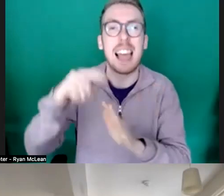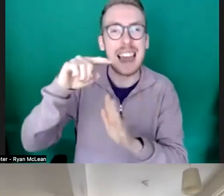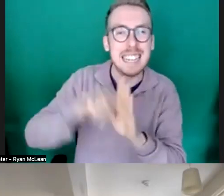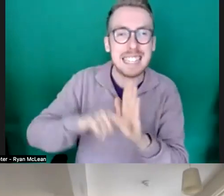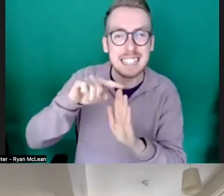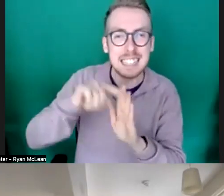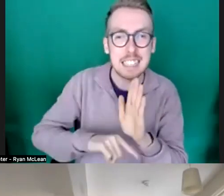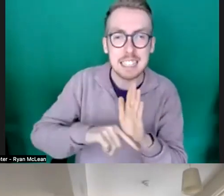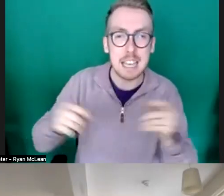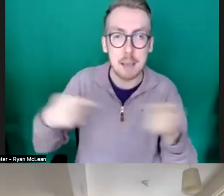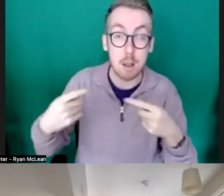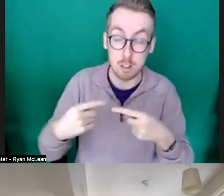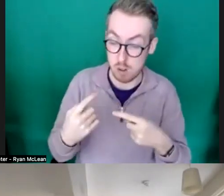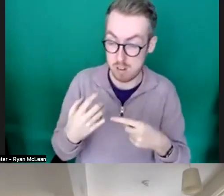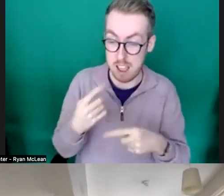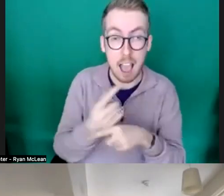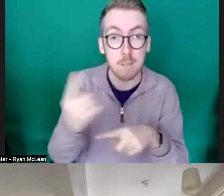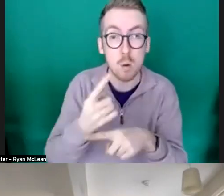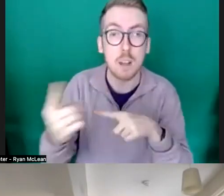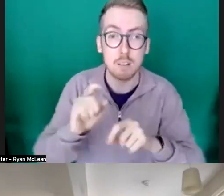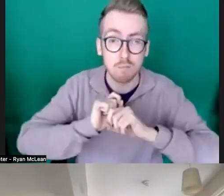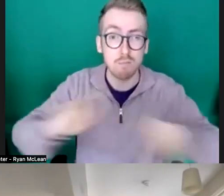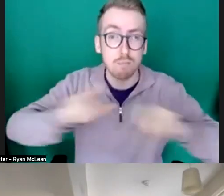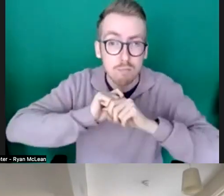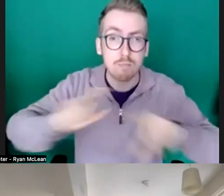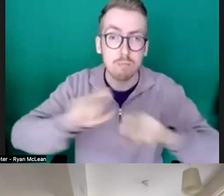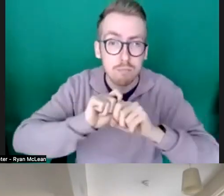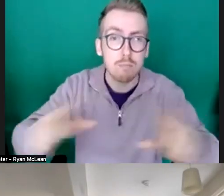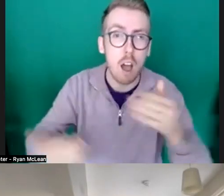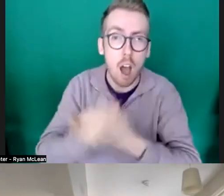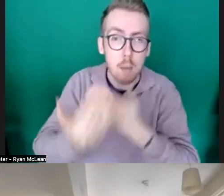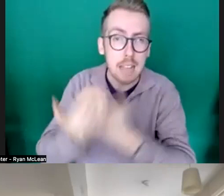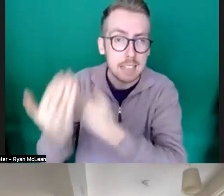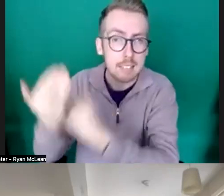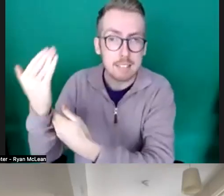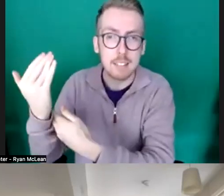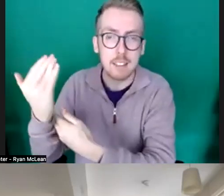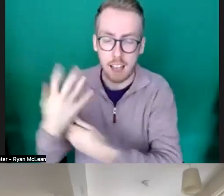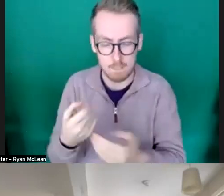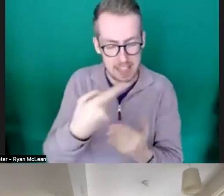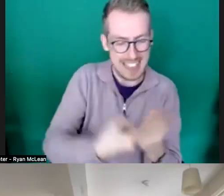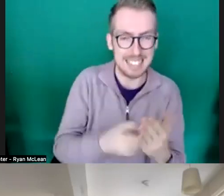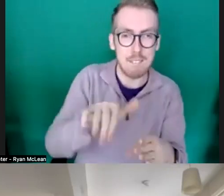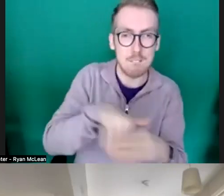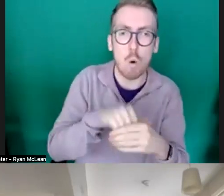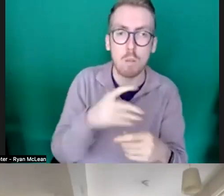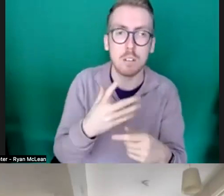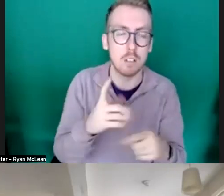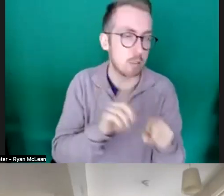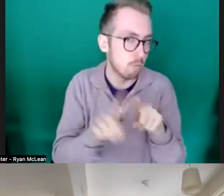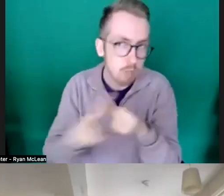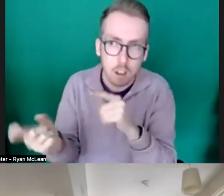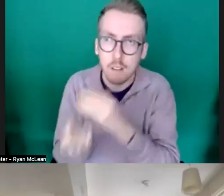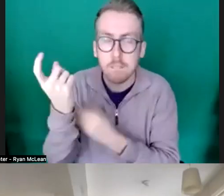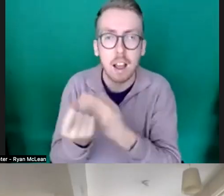so every week they send out kind of an update part of which contains a whole list of all manner of events that